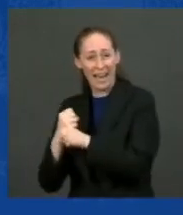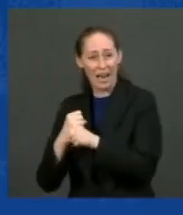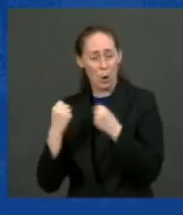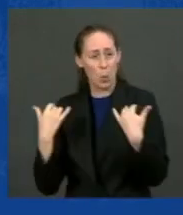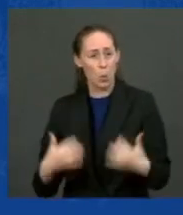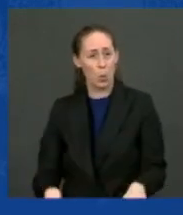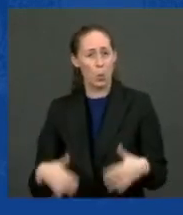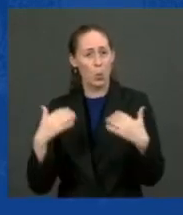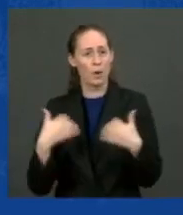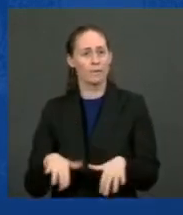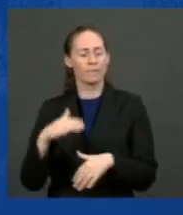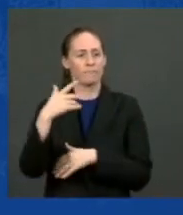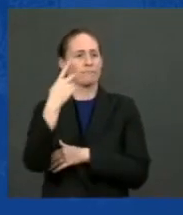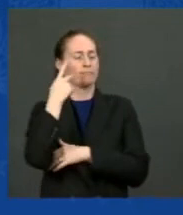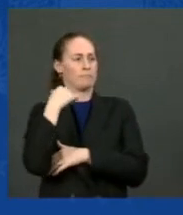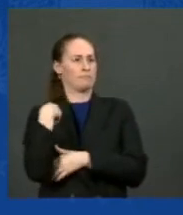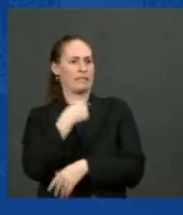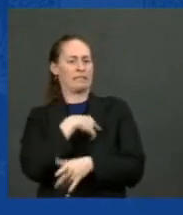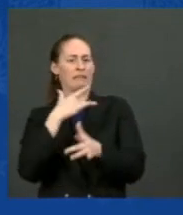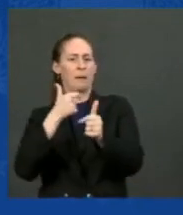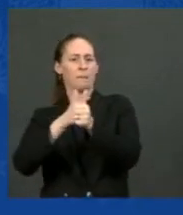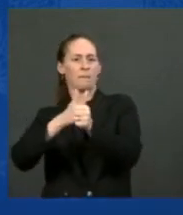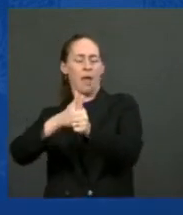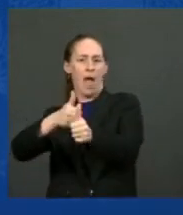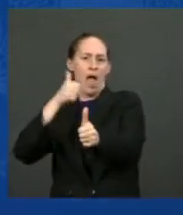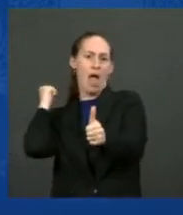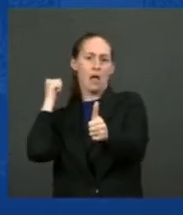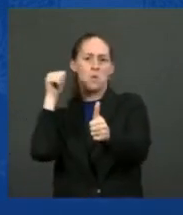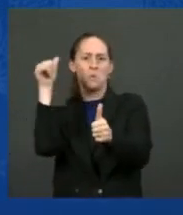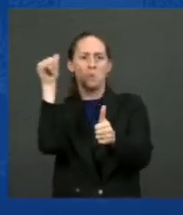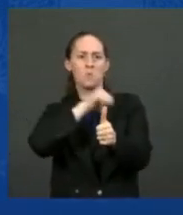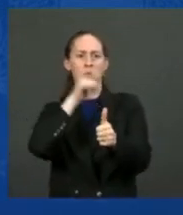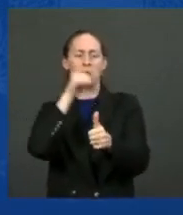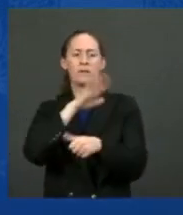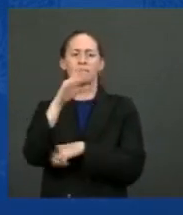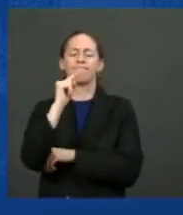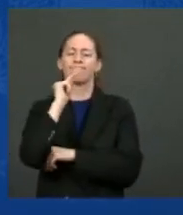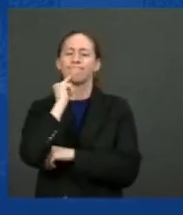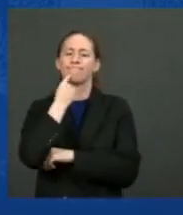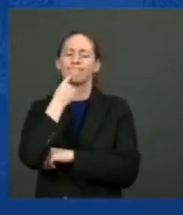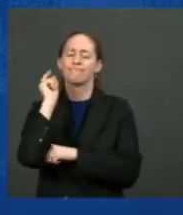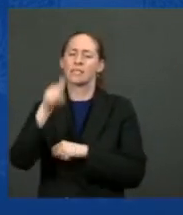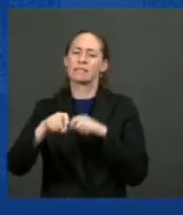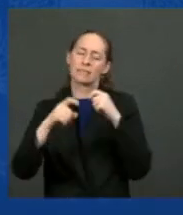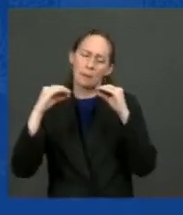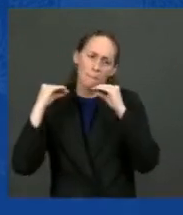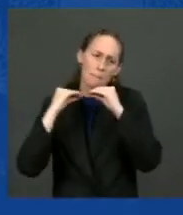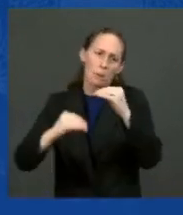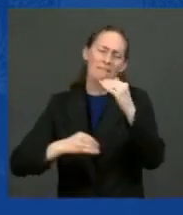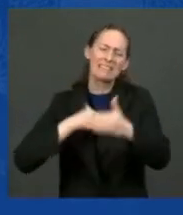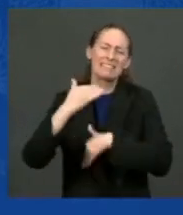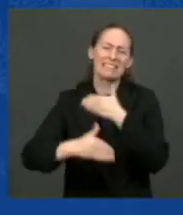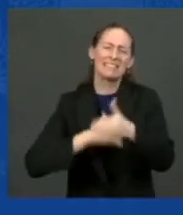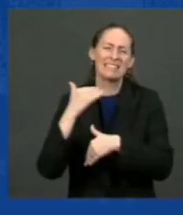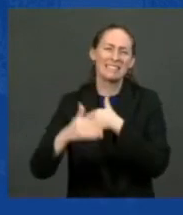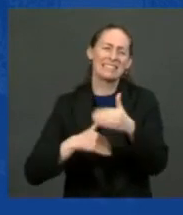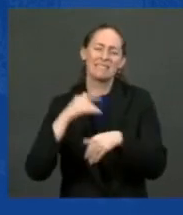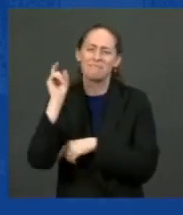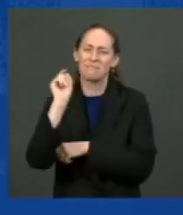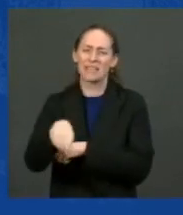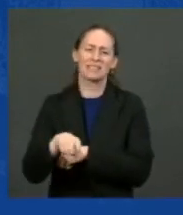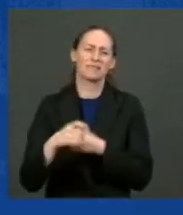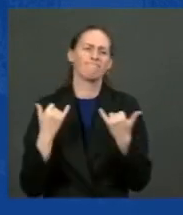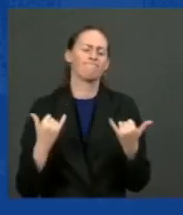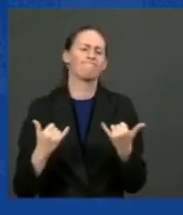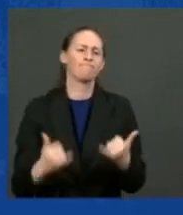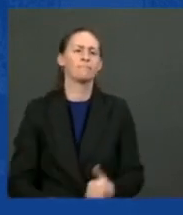America's falling behind. We've got to reset the pacing. What's kind of depressing about this speech is that all of this stuff relates to